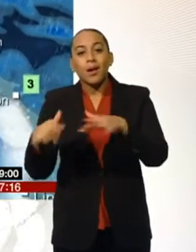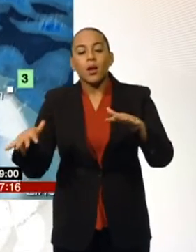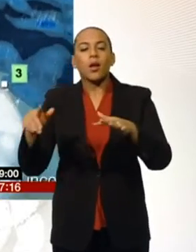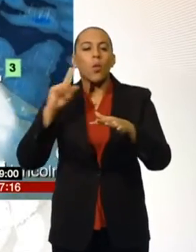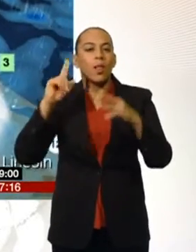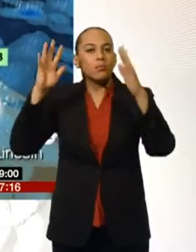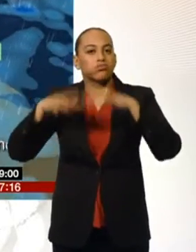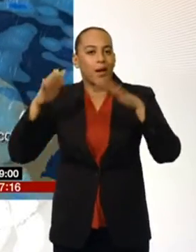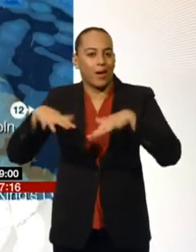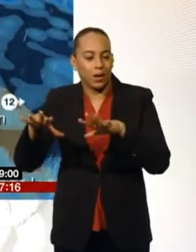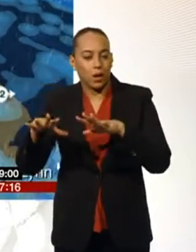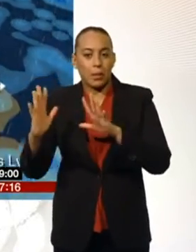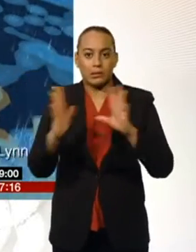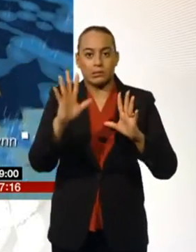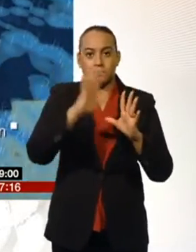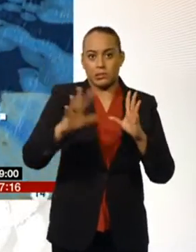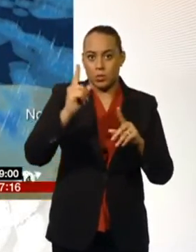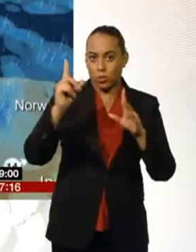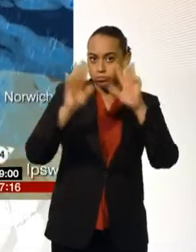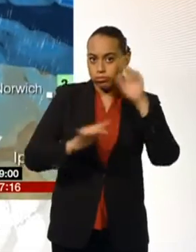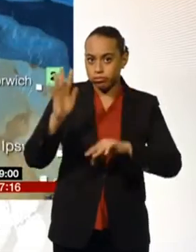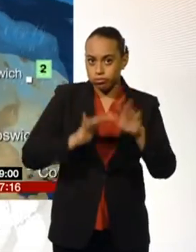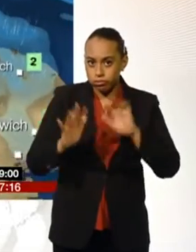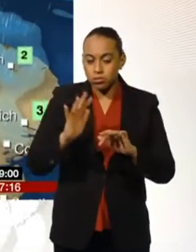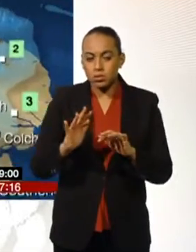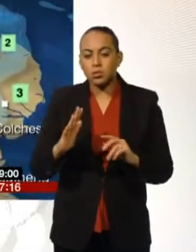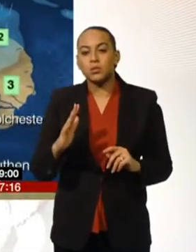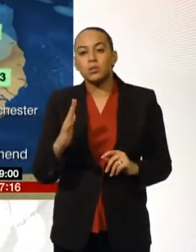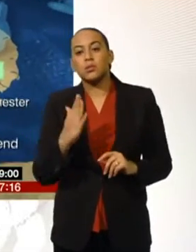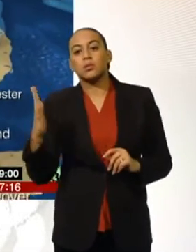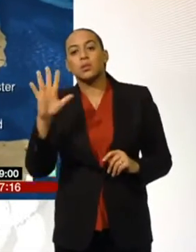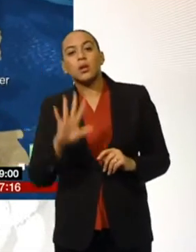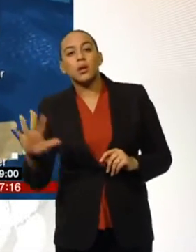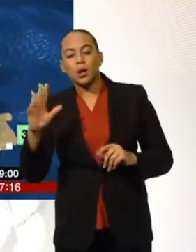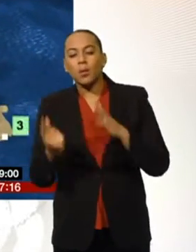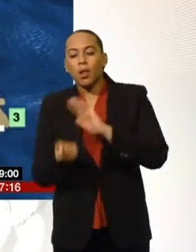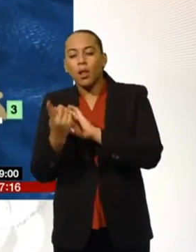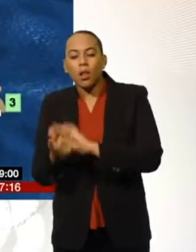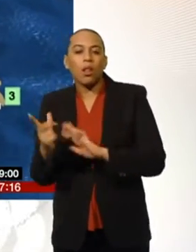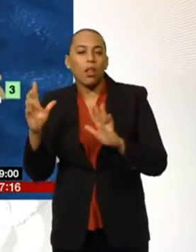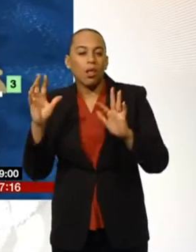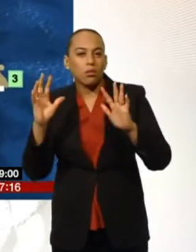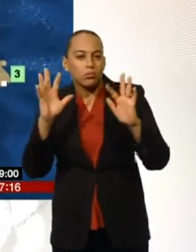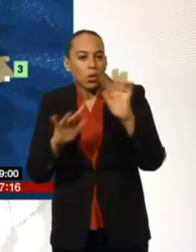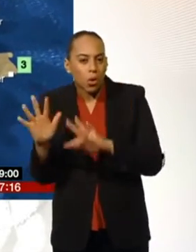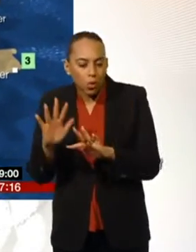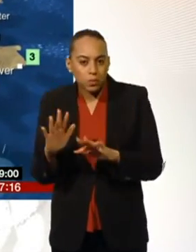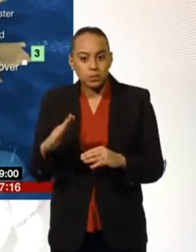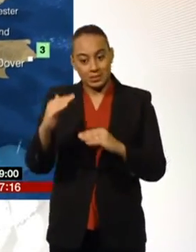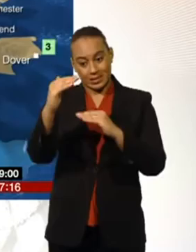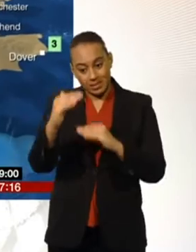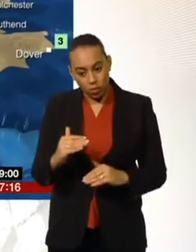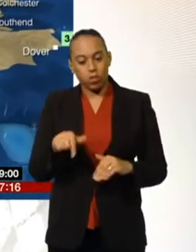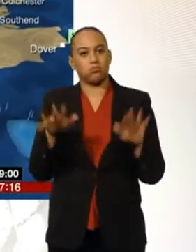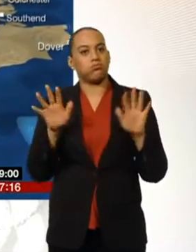across the northeast of England. Further west, just one or two when she showers here and there. will be some drier moments around. Head further south, rain is with you,